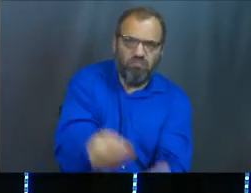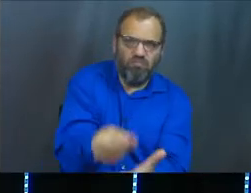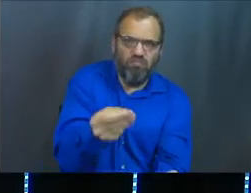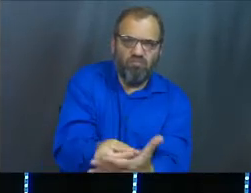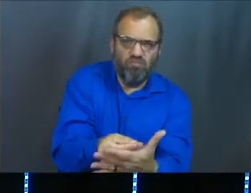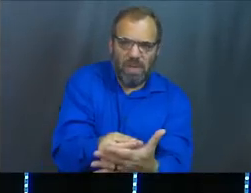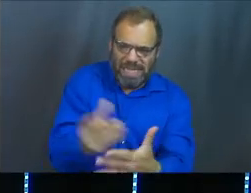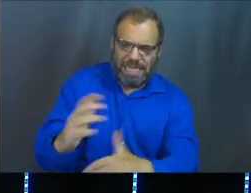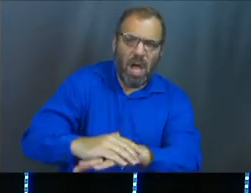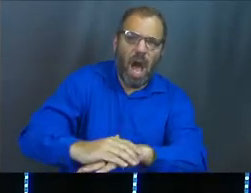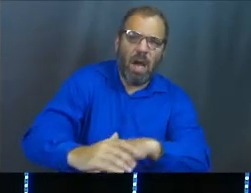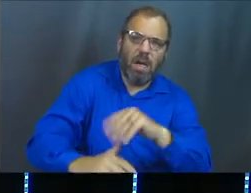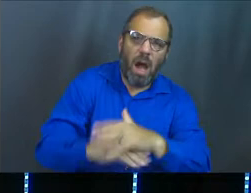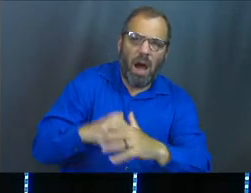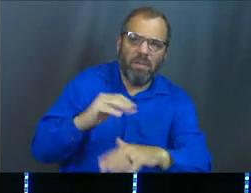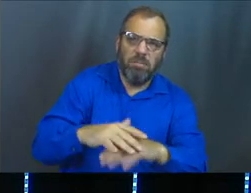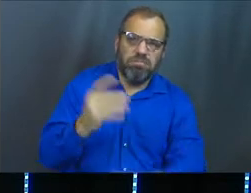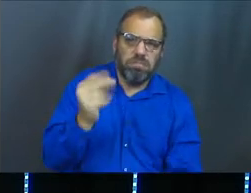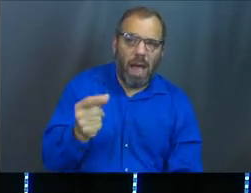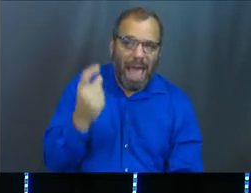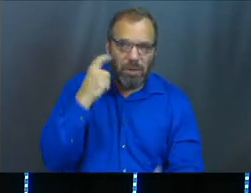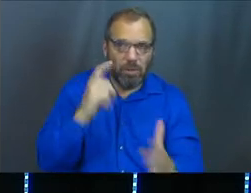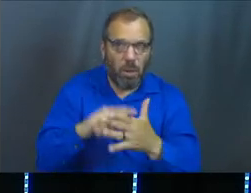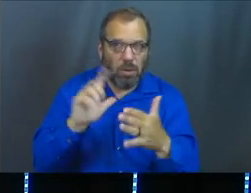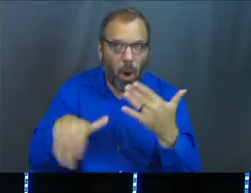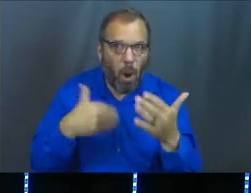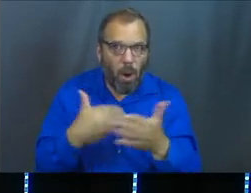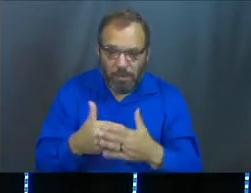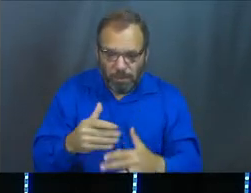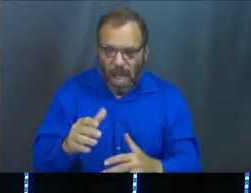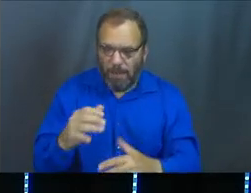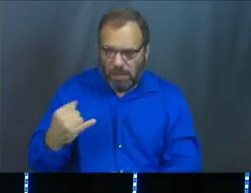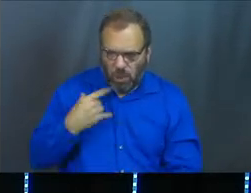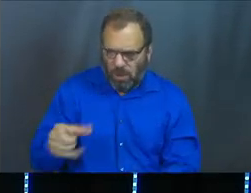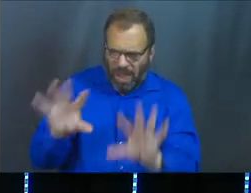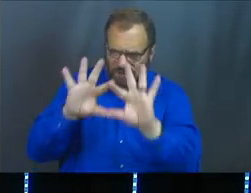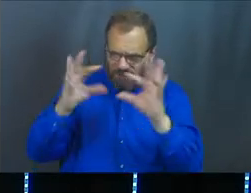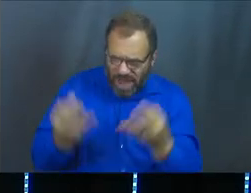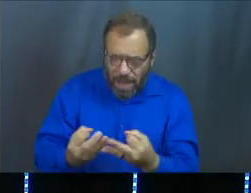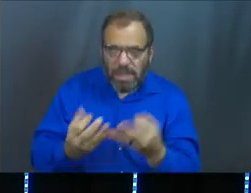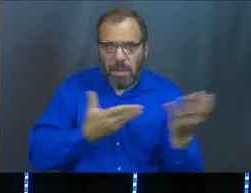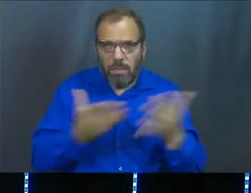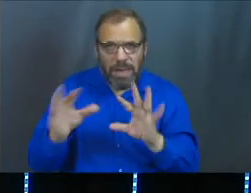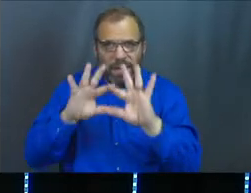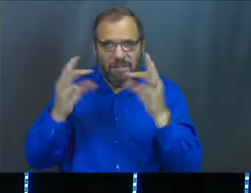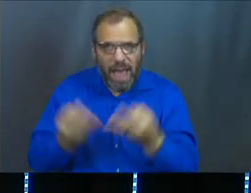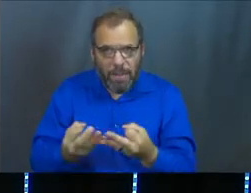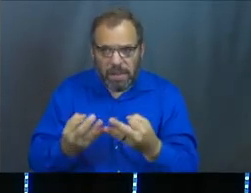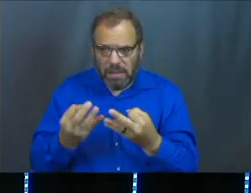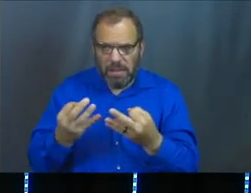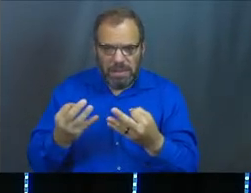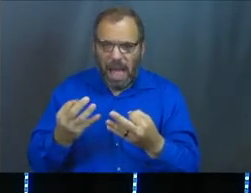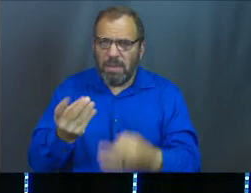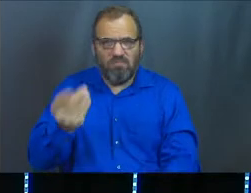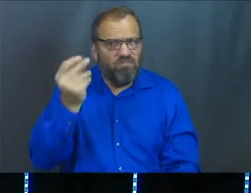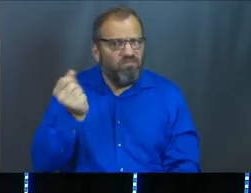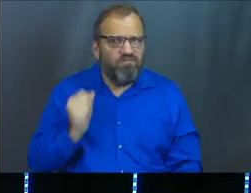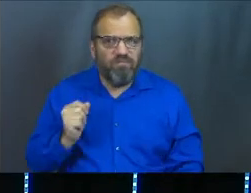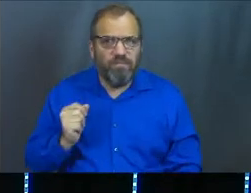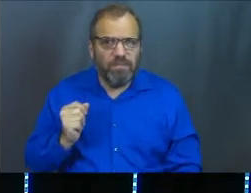He is comfortable instantly, and you're going to see all of this. He has a family. God's going to bring him a family instantly,